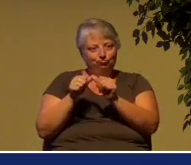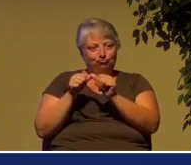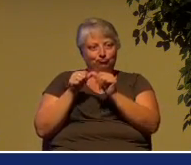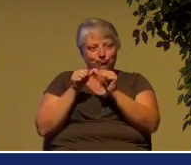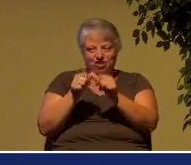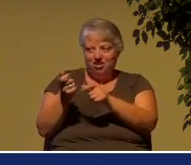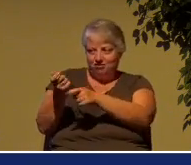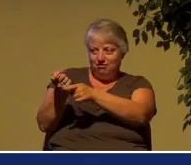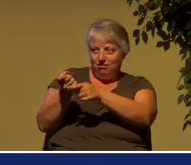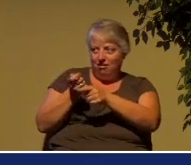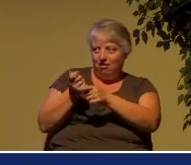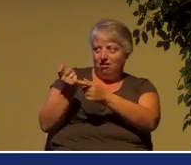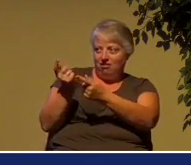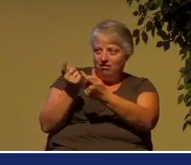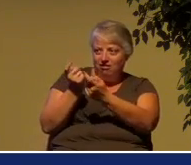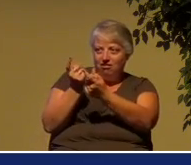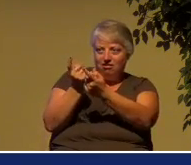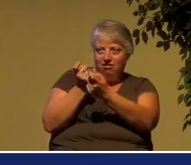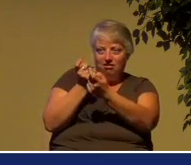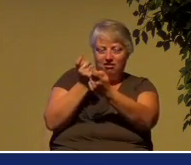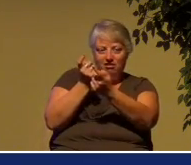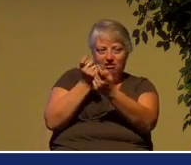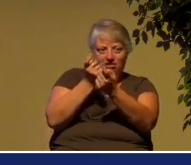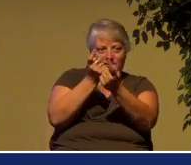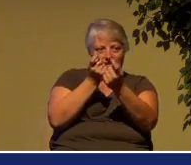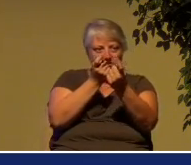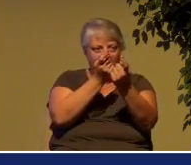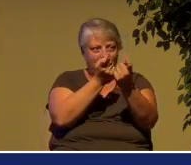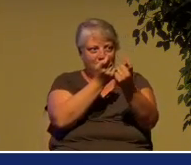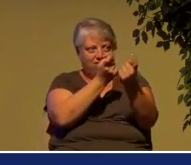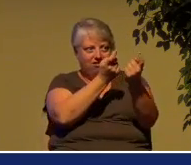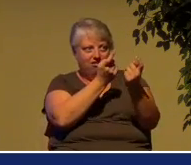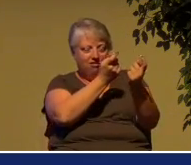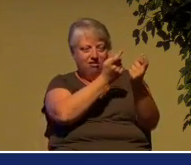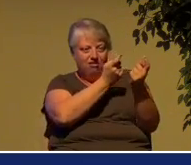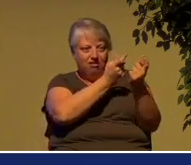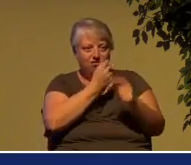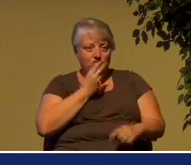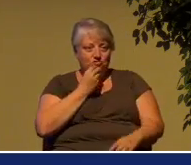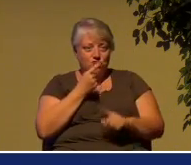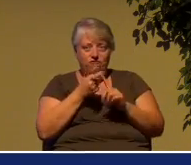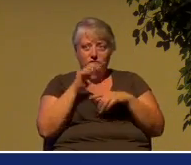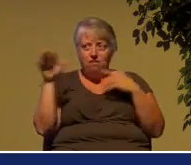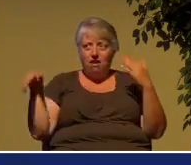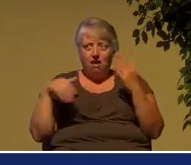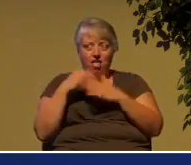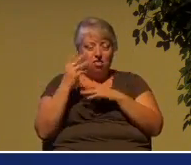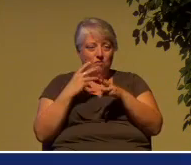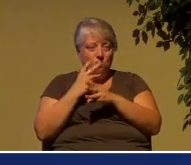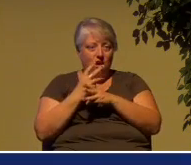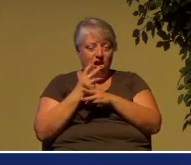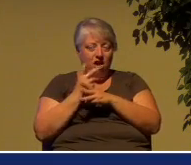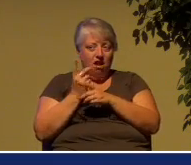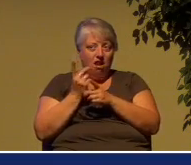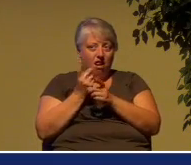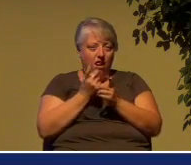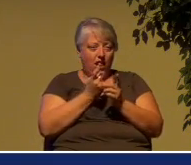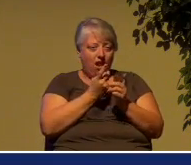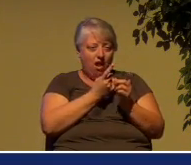the world back to this little piece of territory full of rocks, I might add because I've been there,